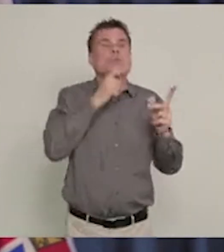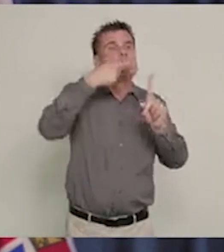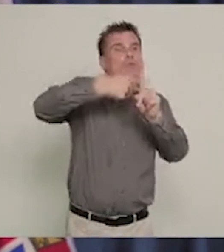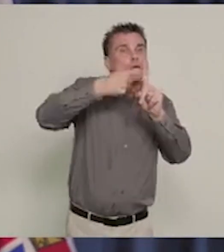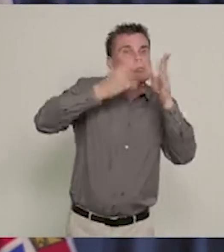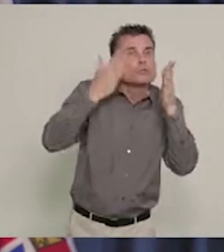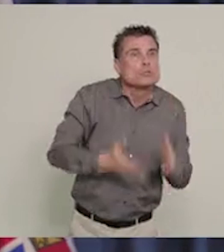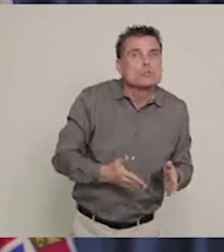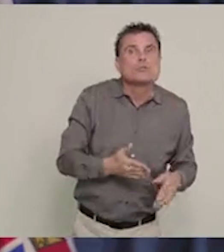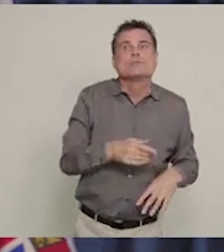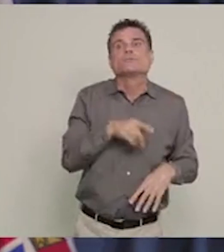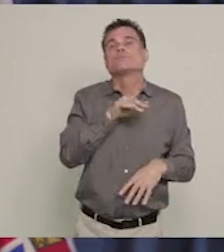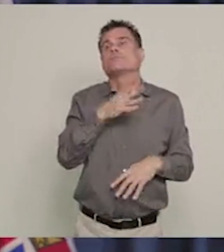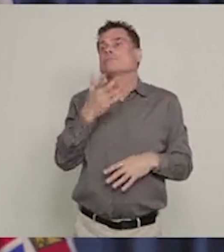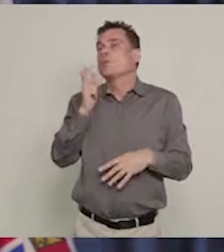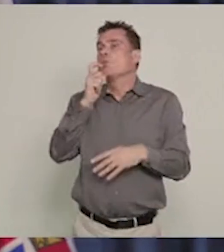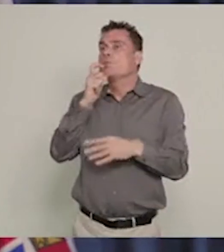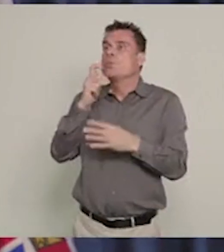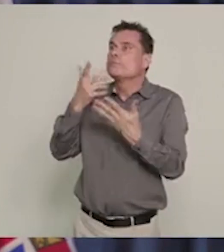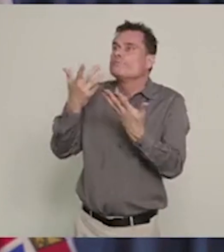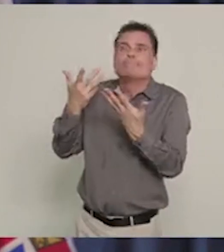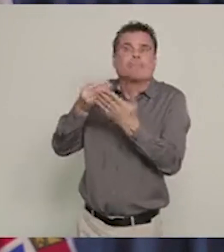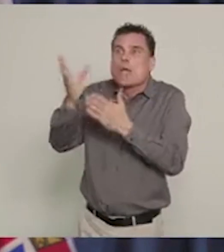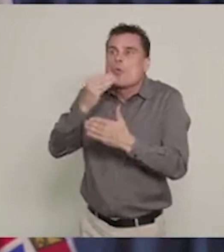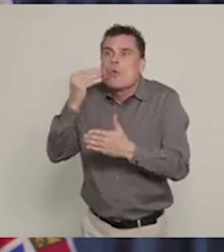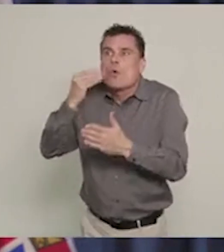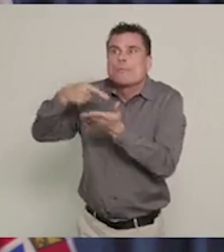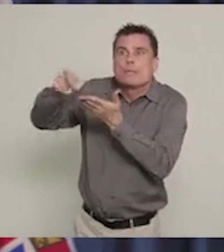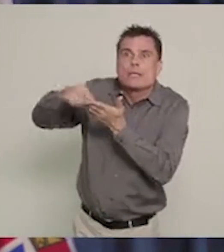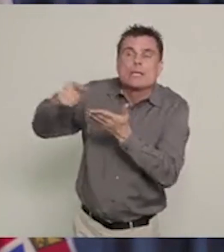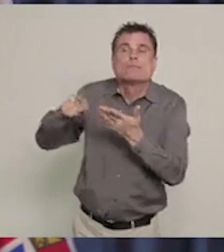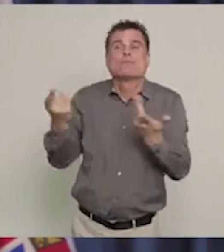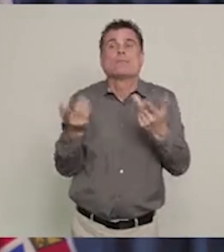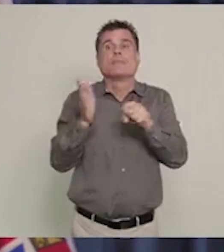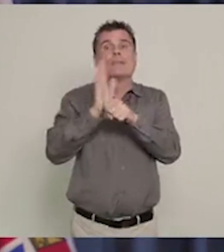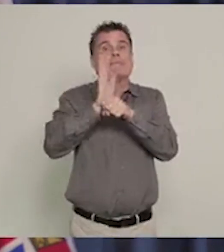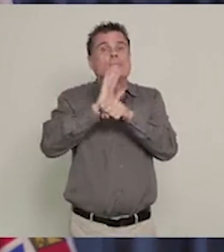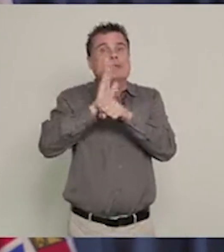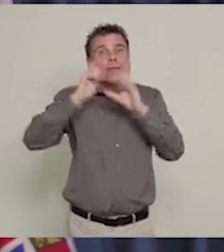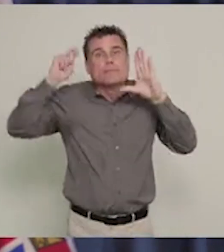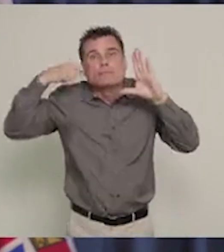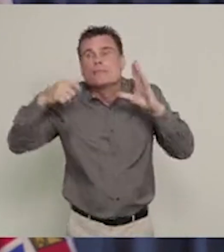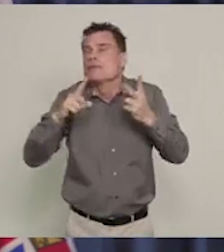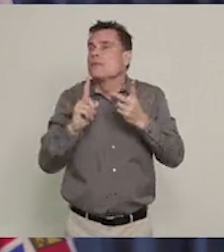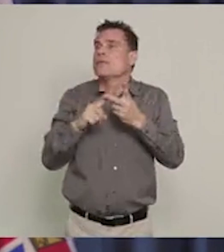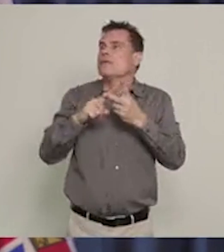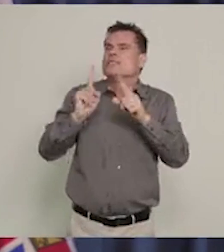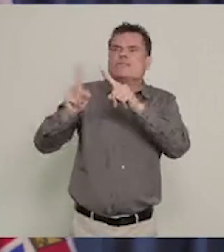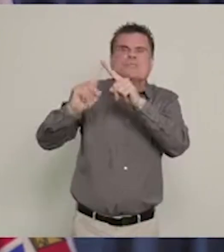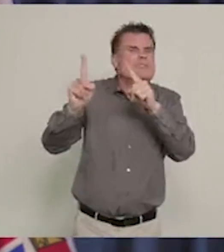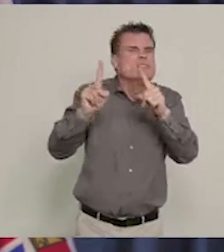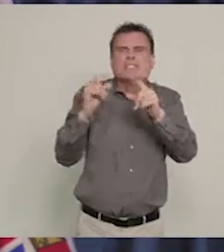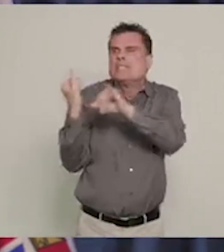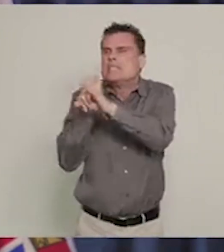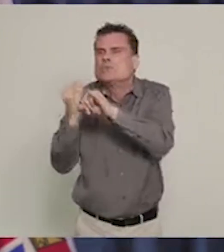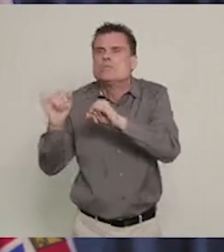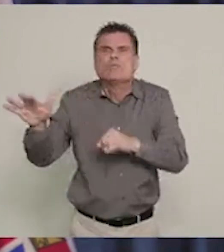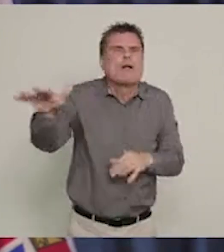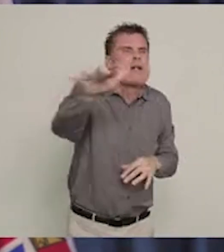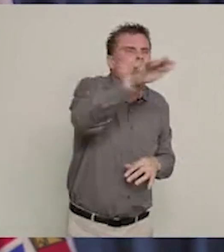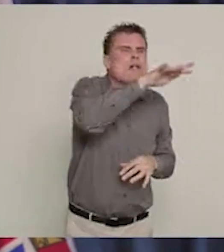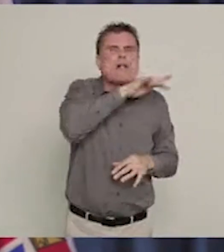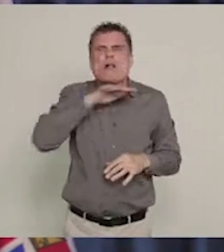film and cultural organizations who have seen an elimination of their industry, literally overnights. There is